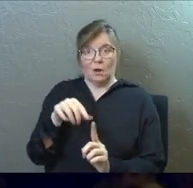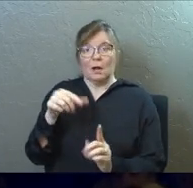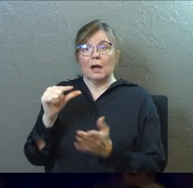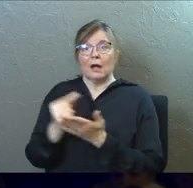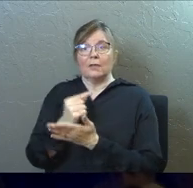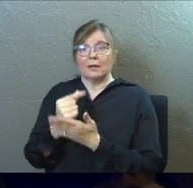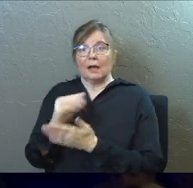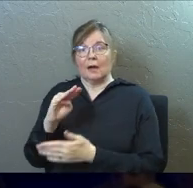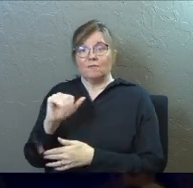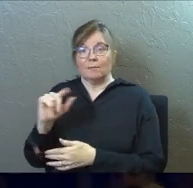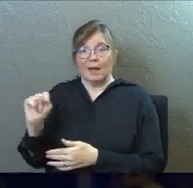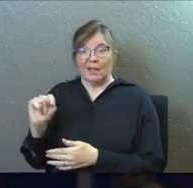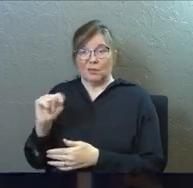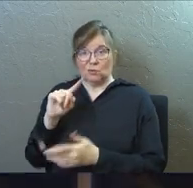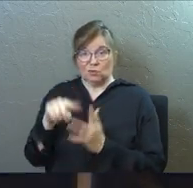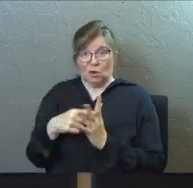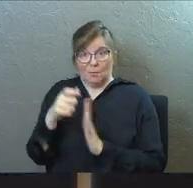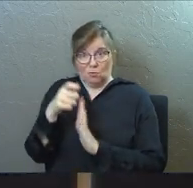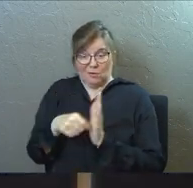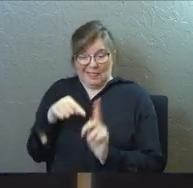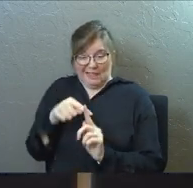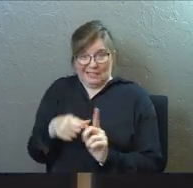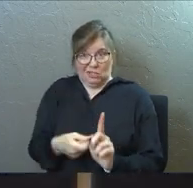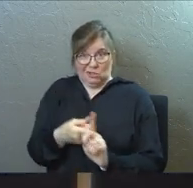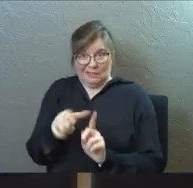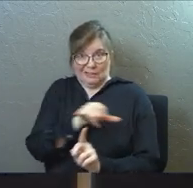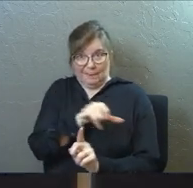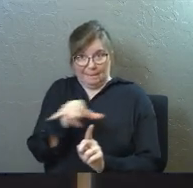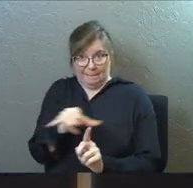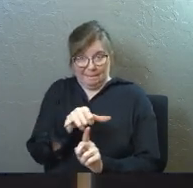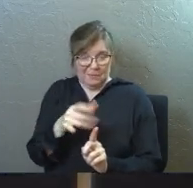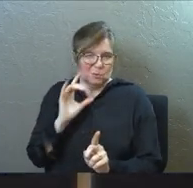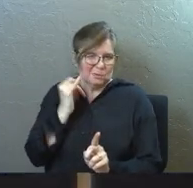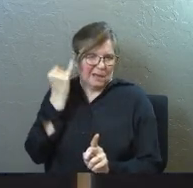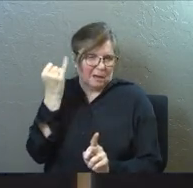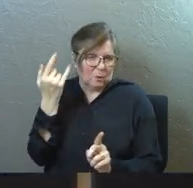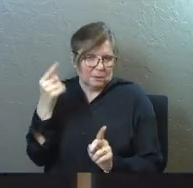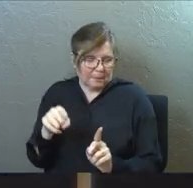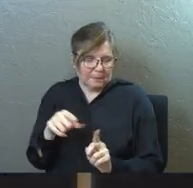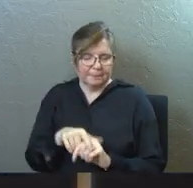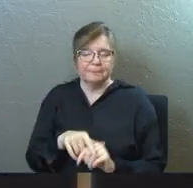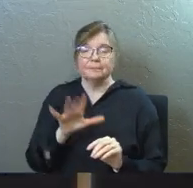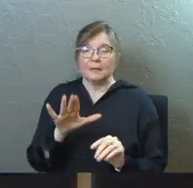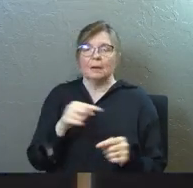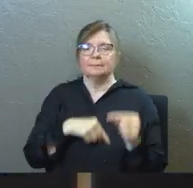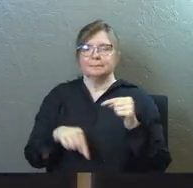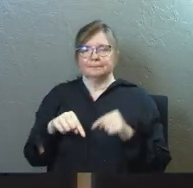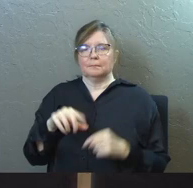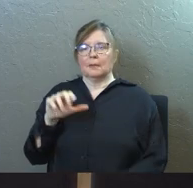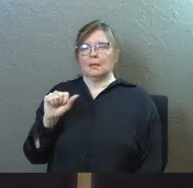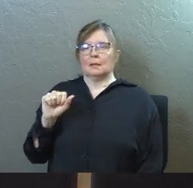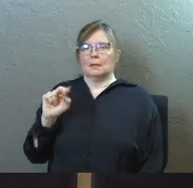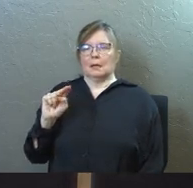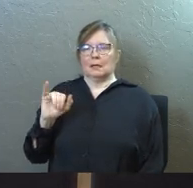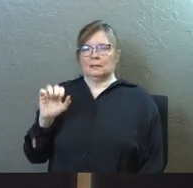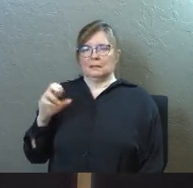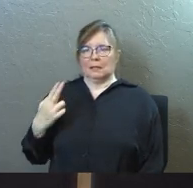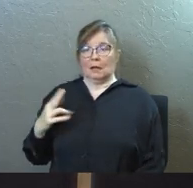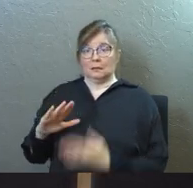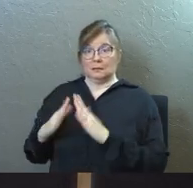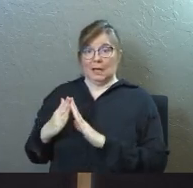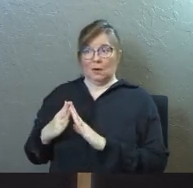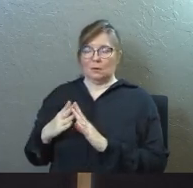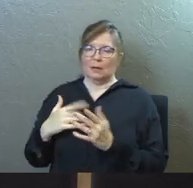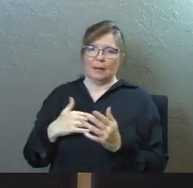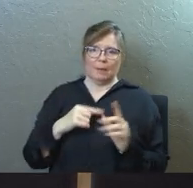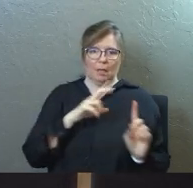gospel of Matthew to the churches, just to give you an idea of what was going on at that time, now let me profile Antioch to you, again,